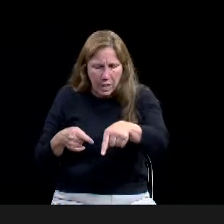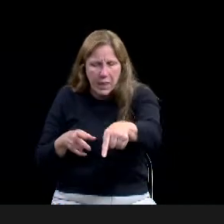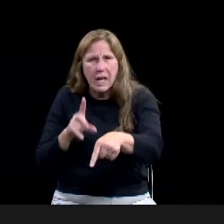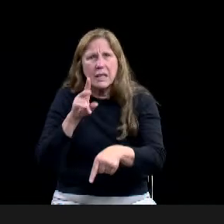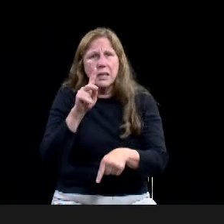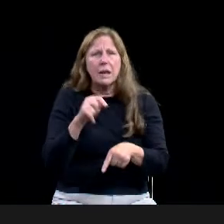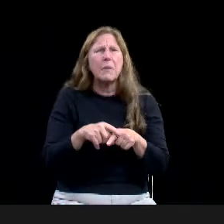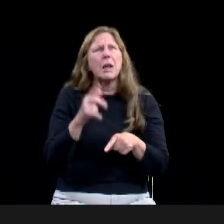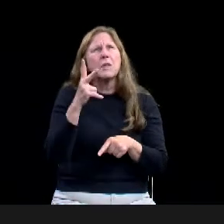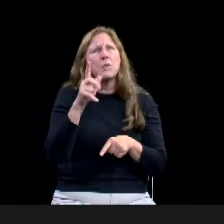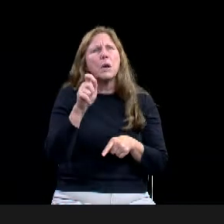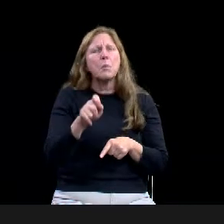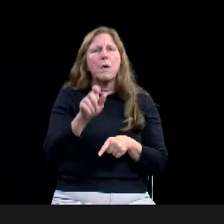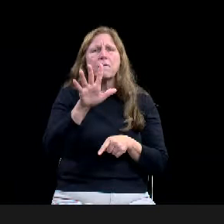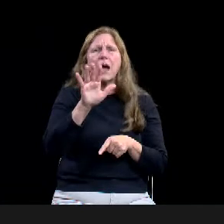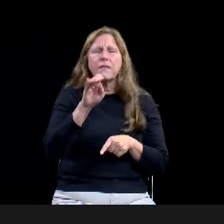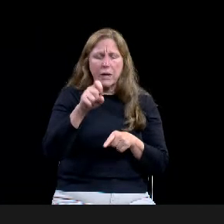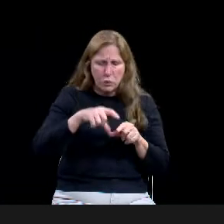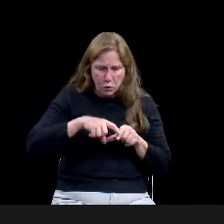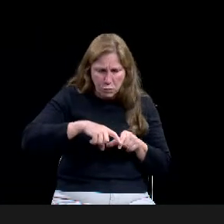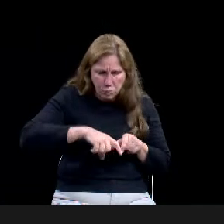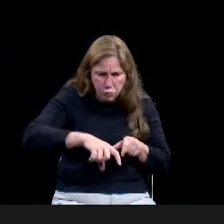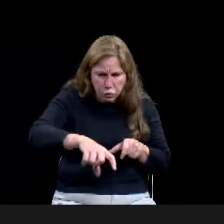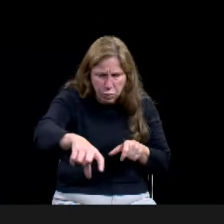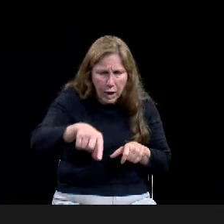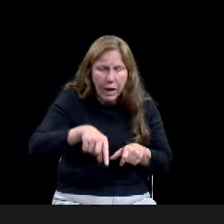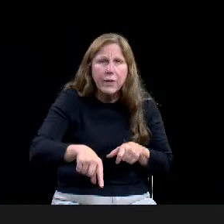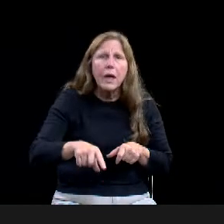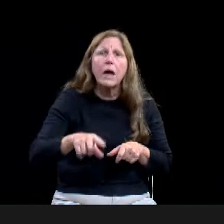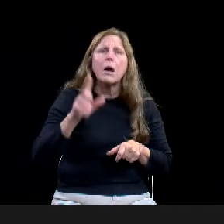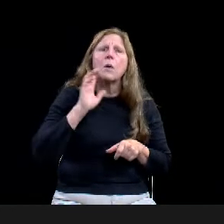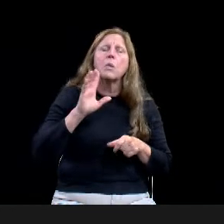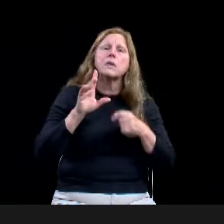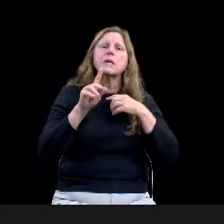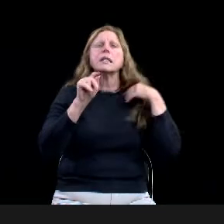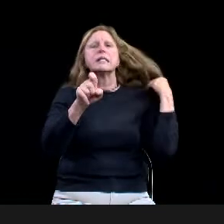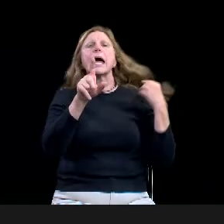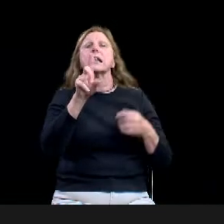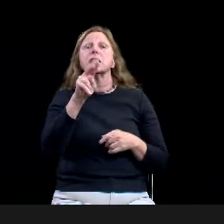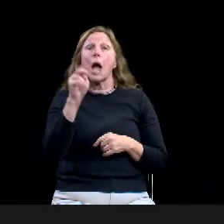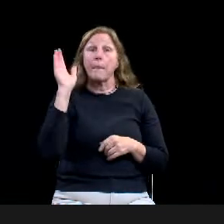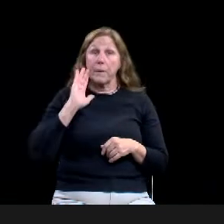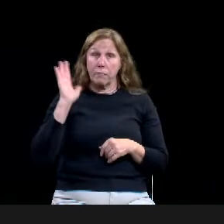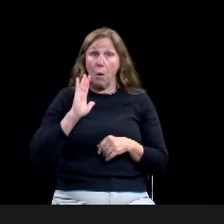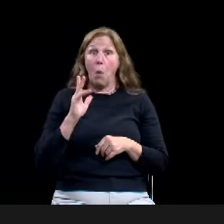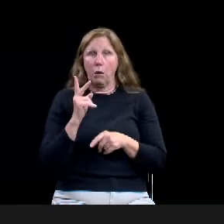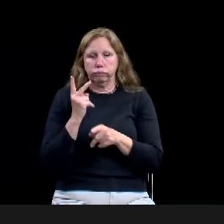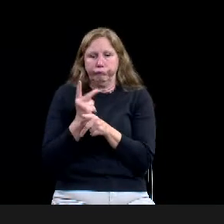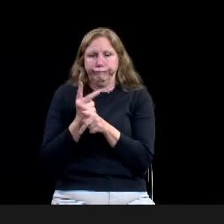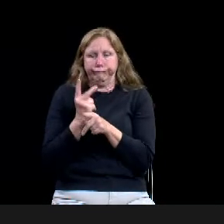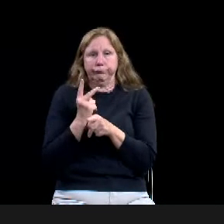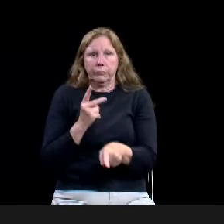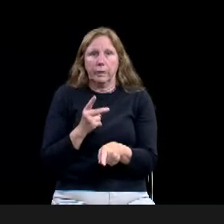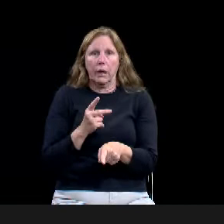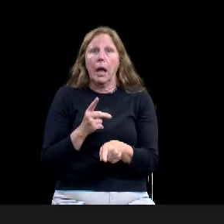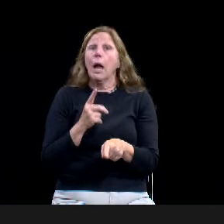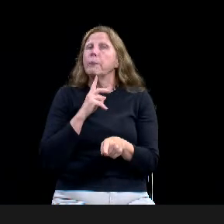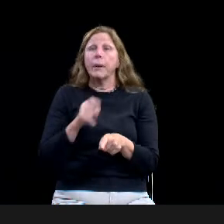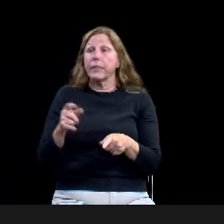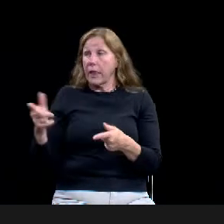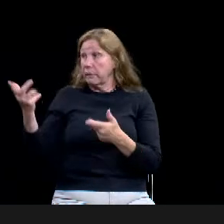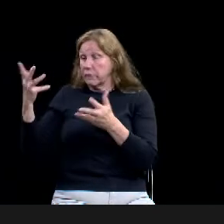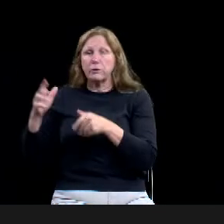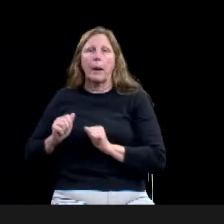that, uh, was turned back to the city, uh, in 2017 with, uh, a couple of other roadways that, uh, really